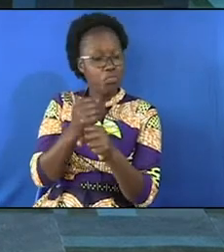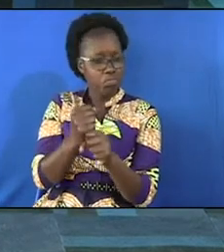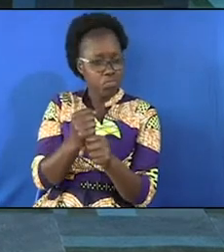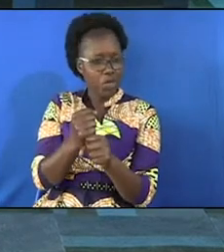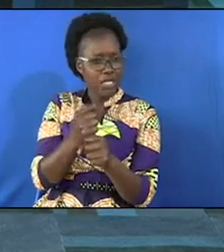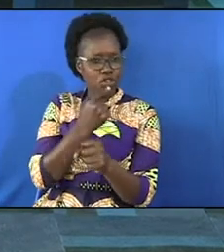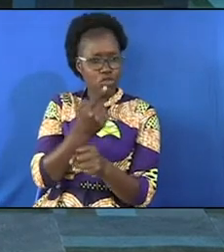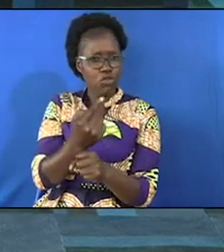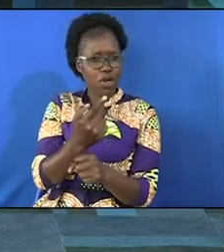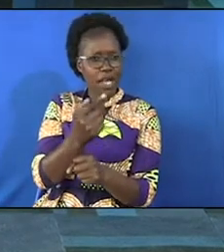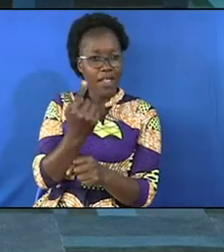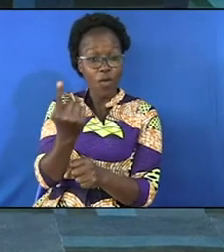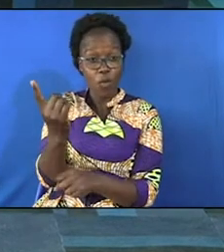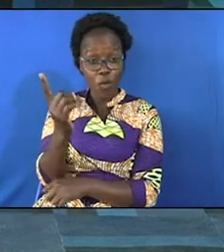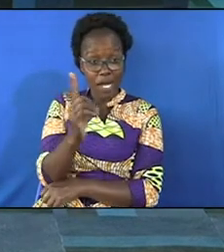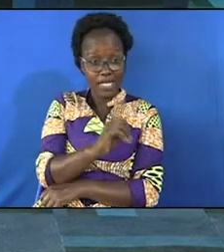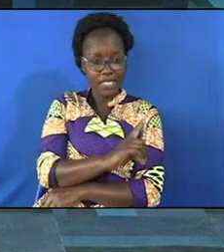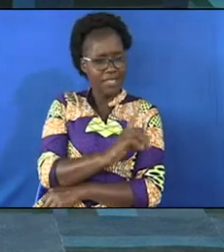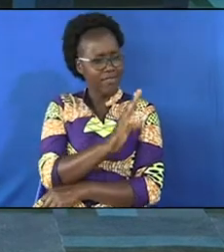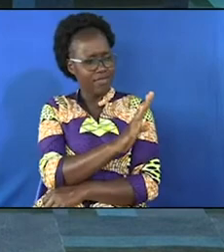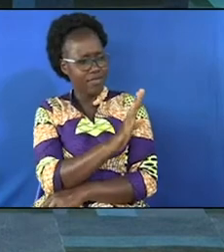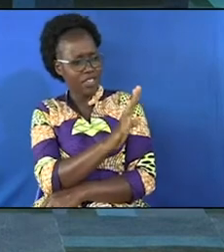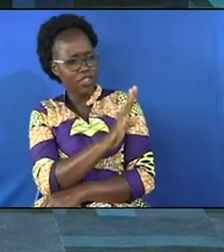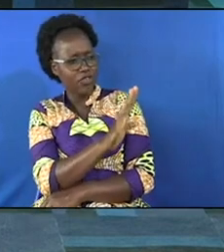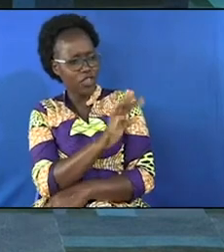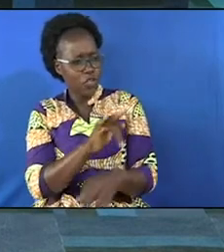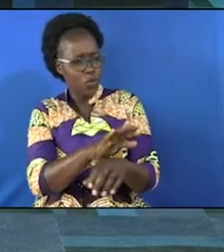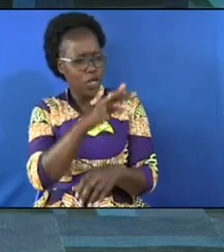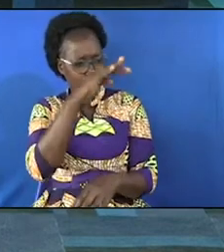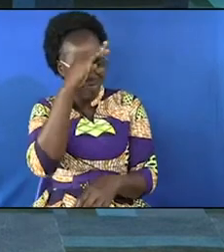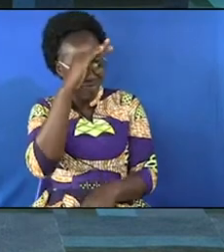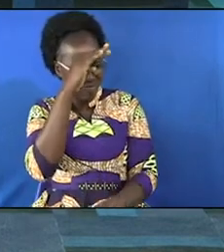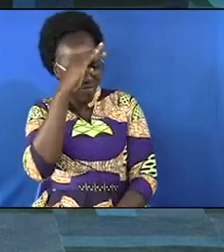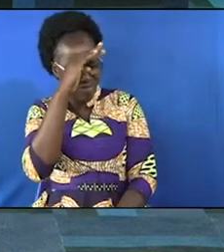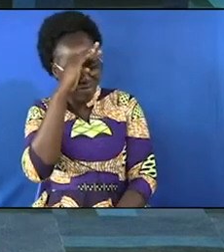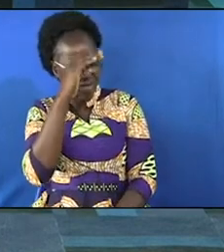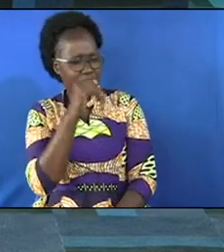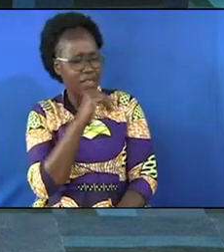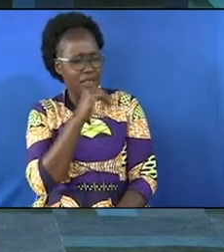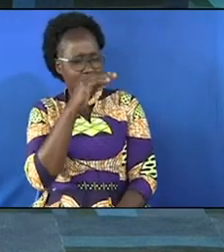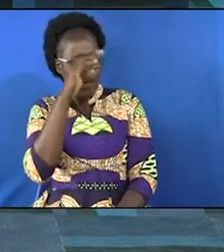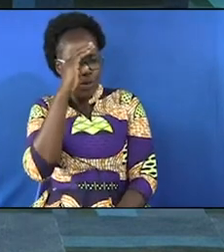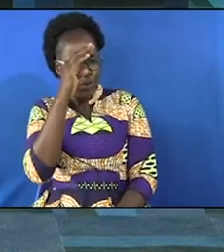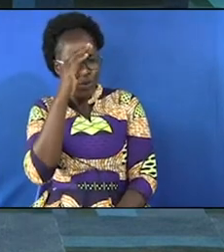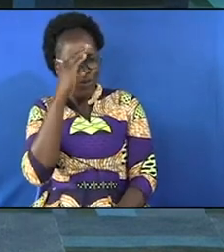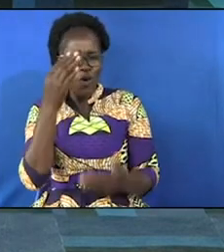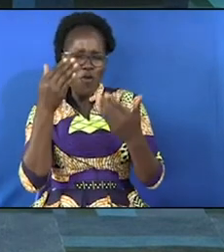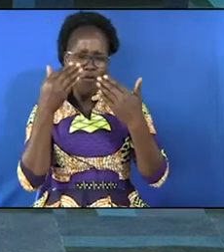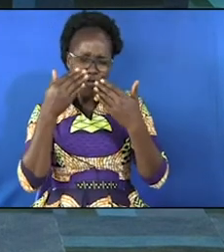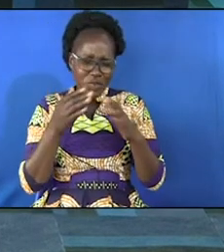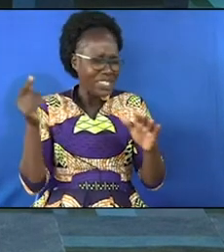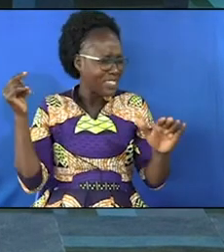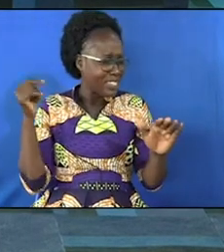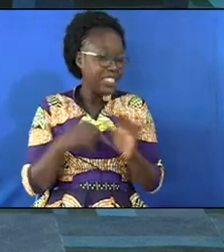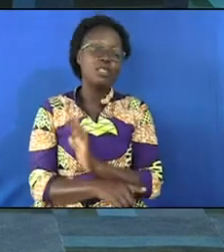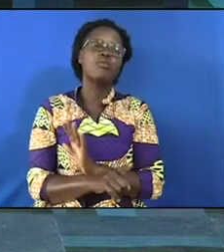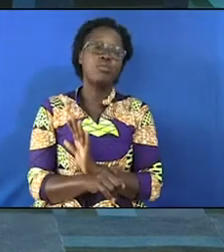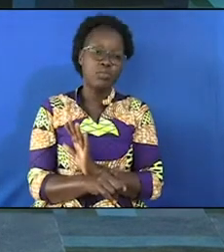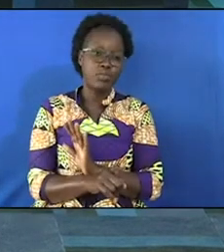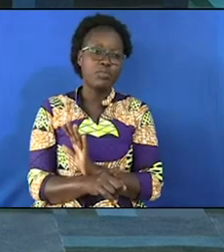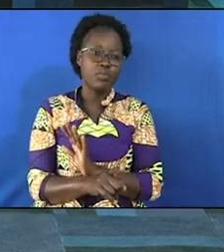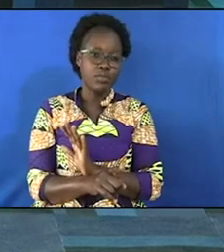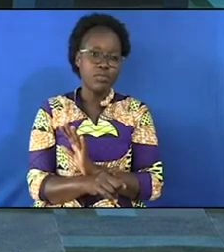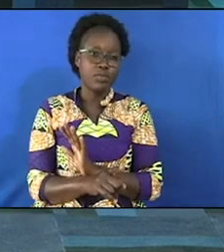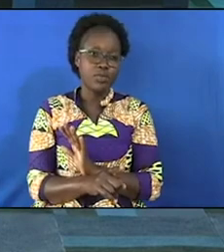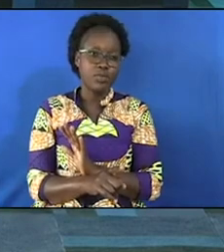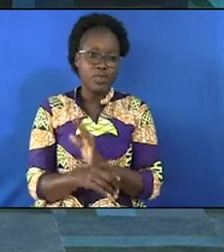God made sure that one day evening when he went into drinking when he drank to his food he knew that tomorrow I